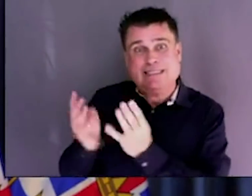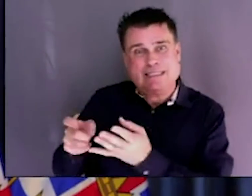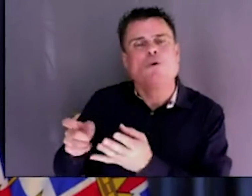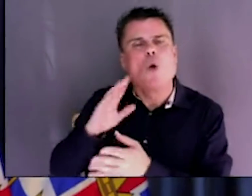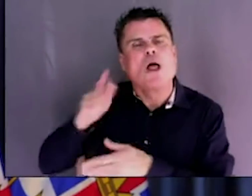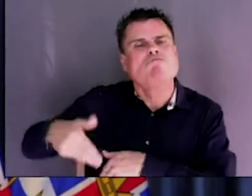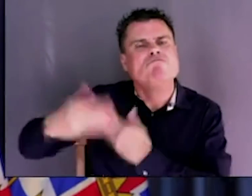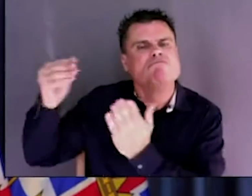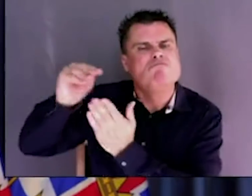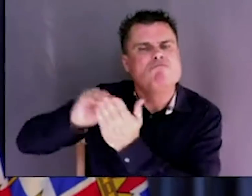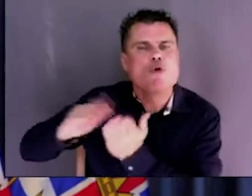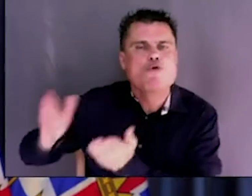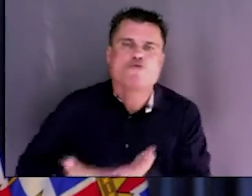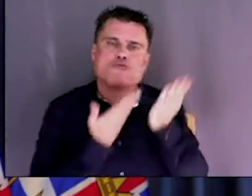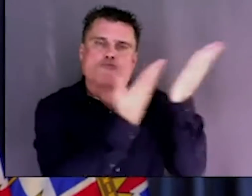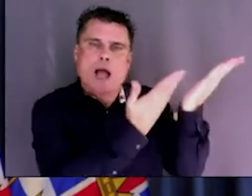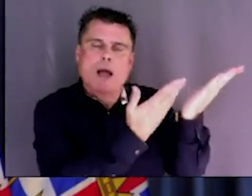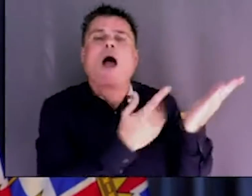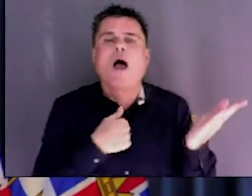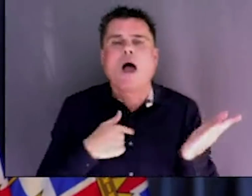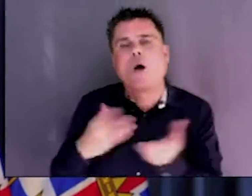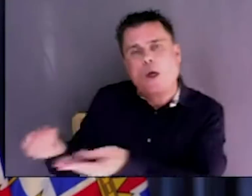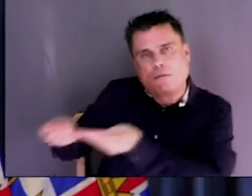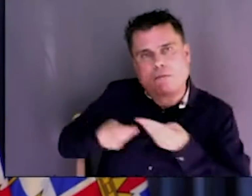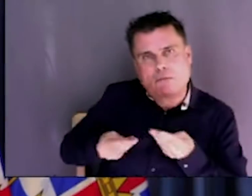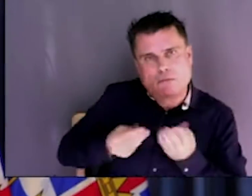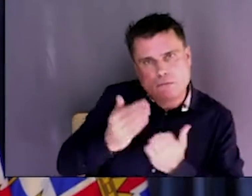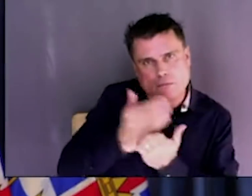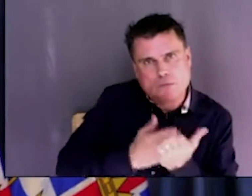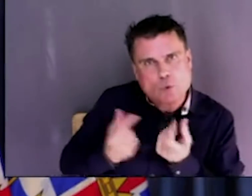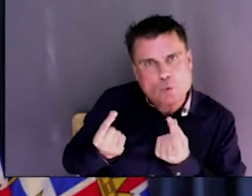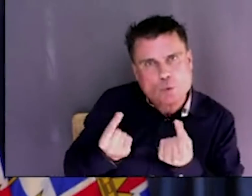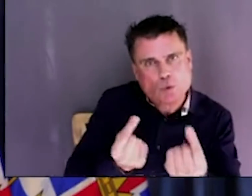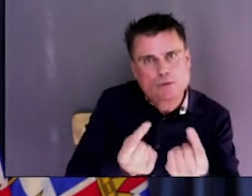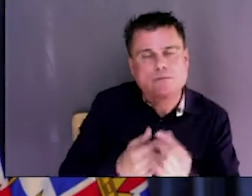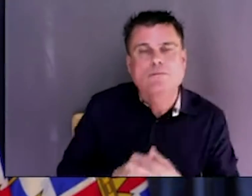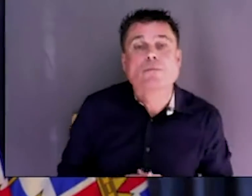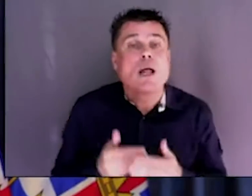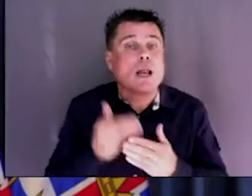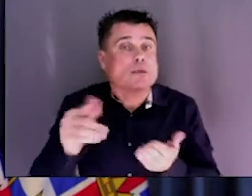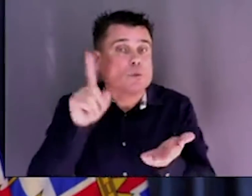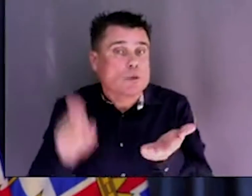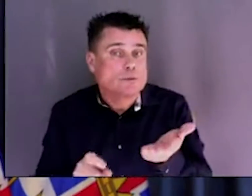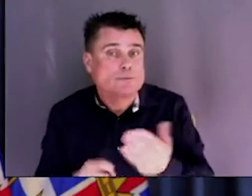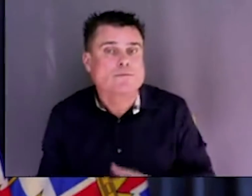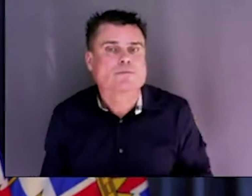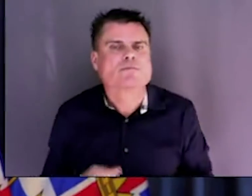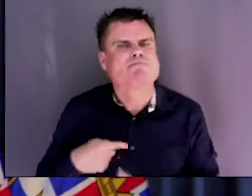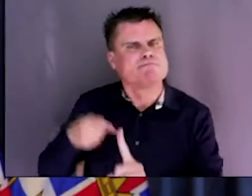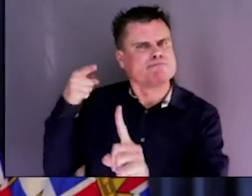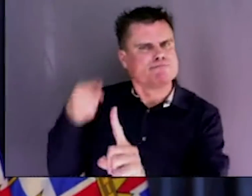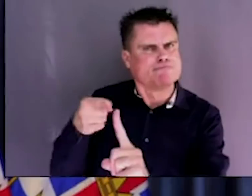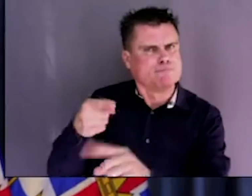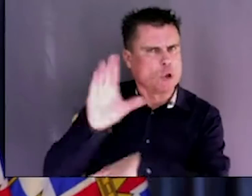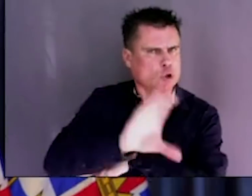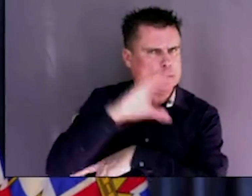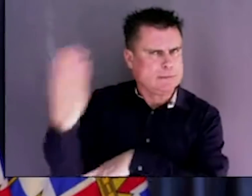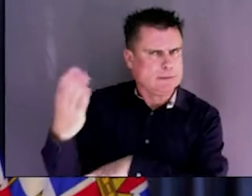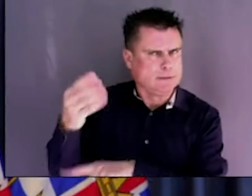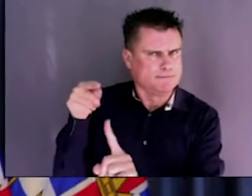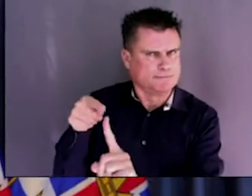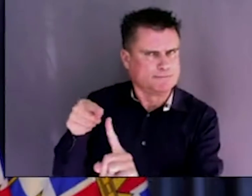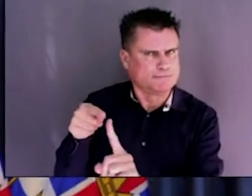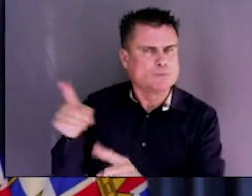I do. And it relates to Christmas. think you've been quite clear about non-essential travel, you know, being something people should avoid. But you've also said that on Monday, the